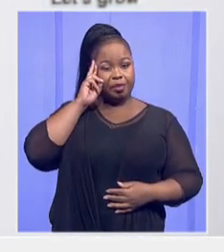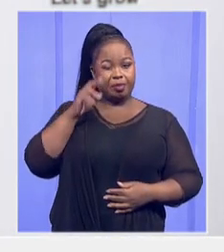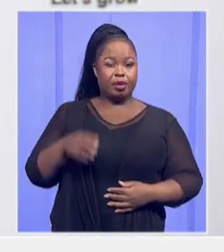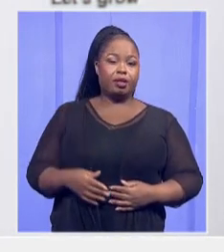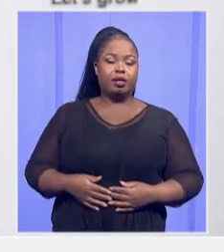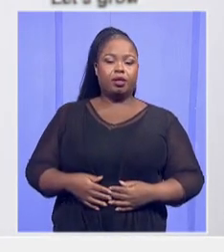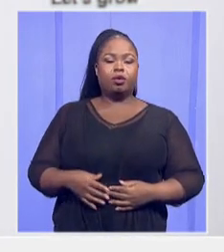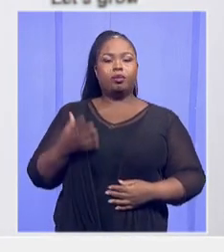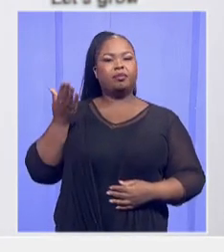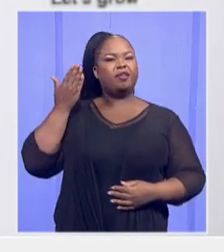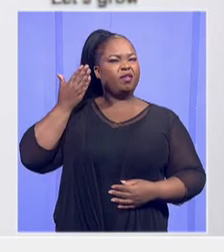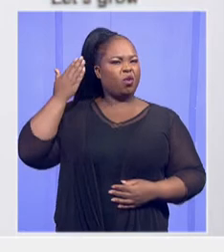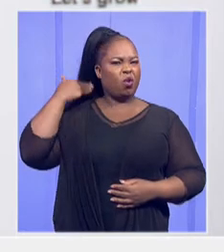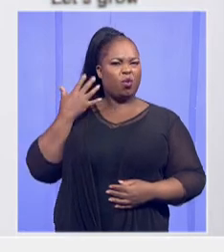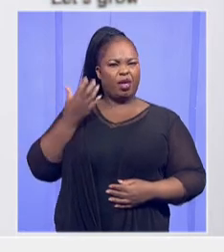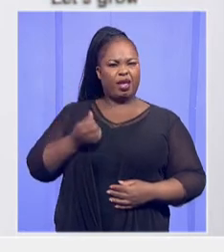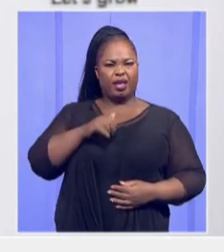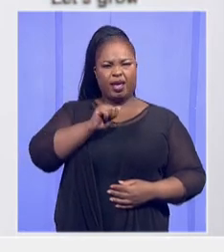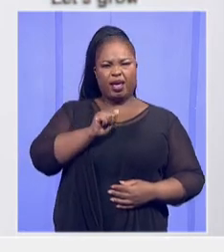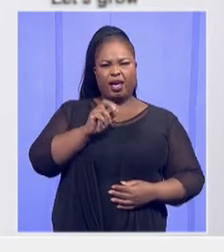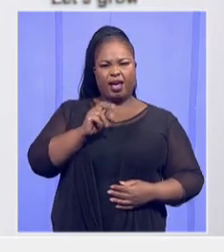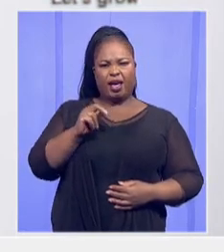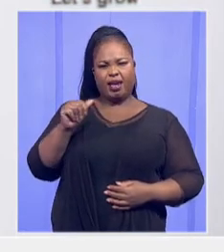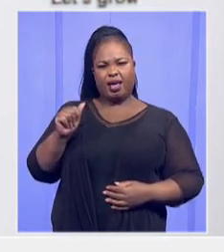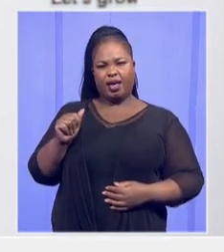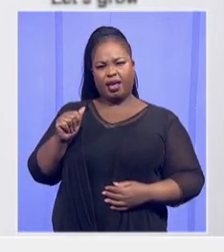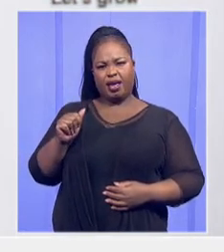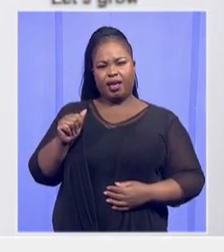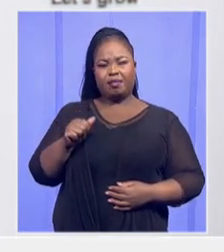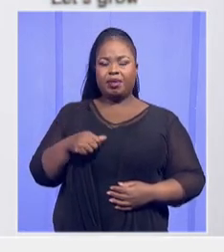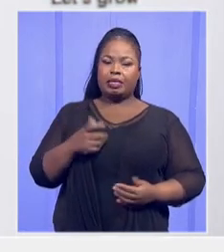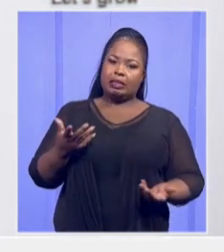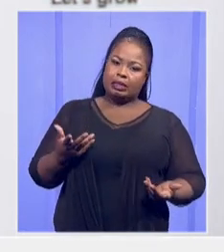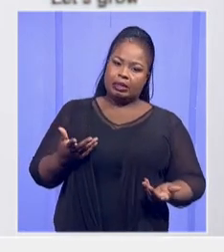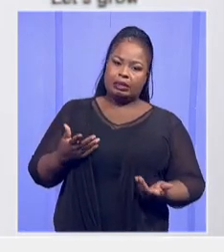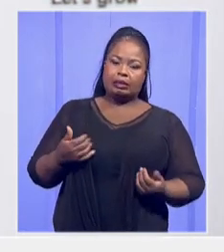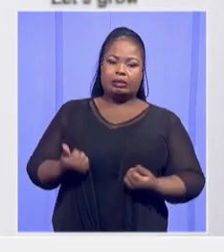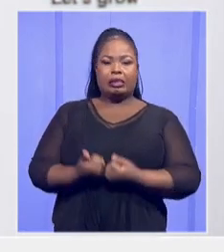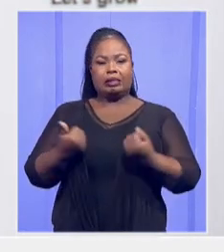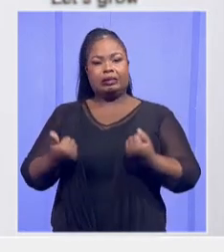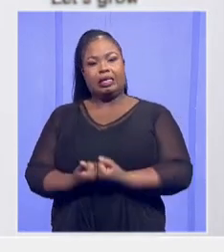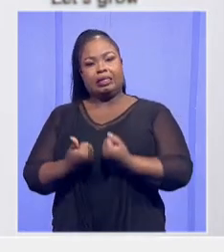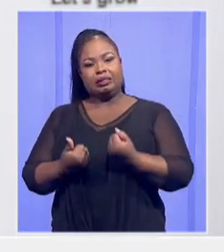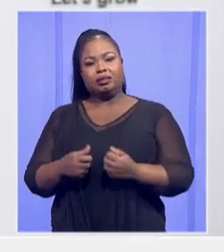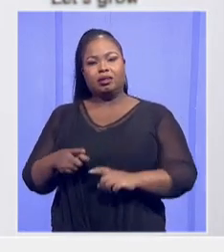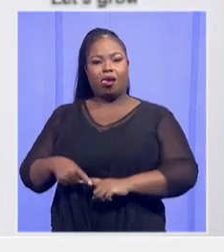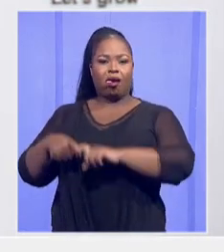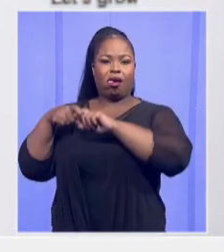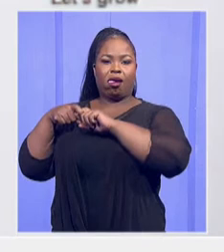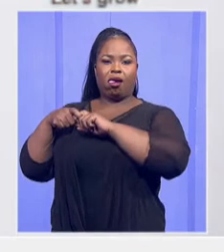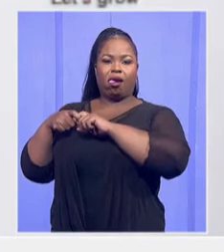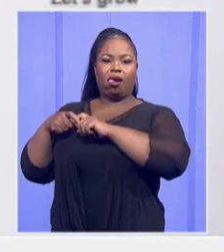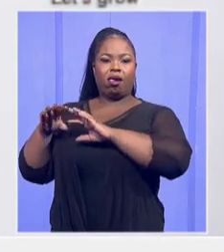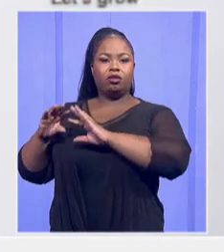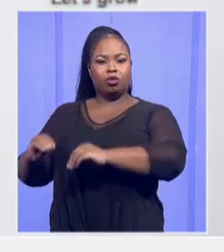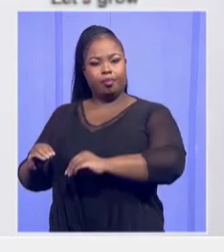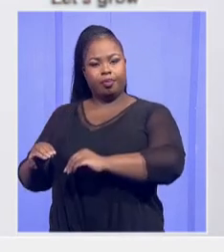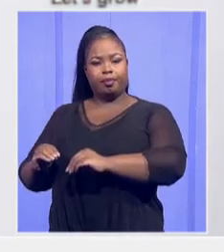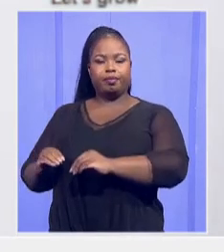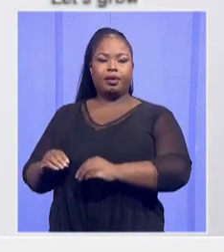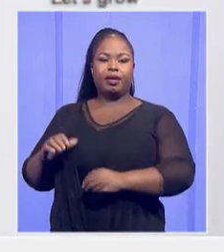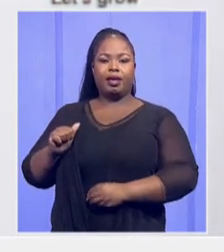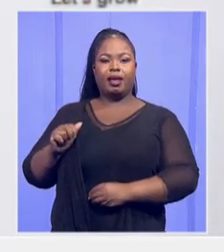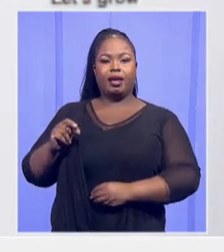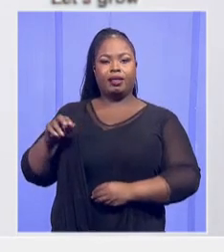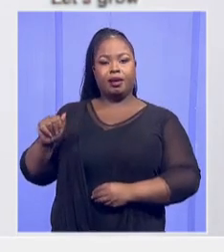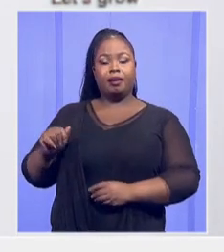call the ANA. And because of different challenges we had to stop ANA. And then we have a systemic evaluation. And I'm glad to